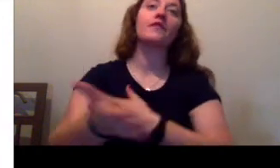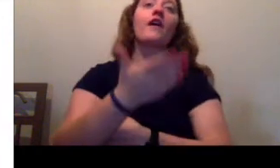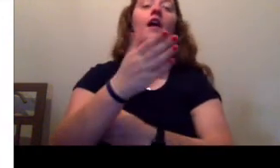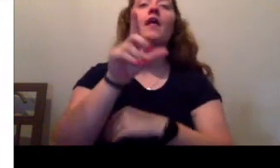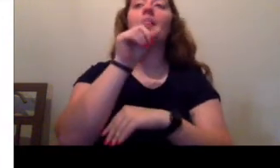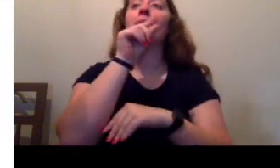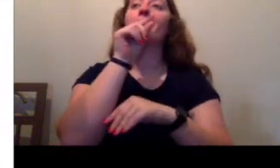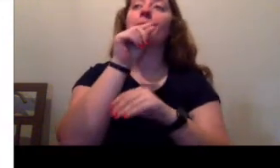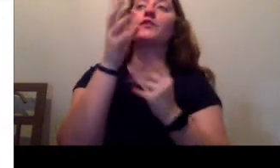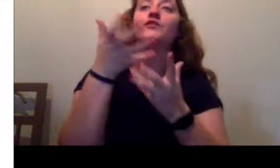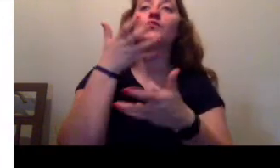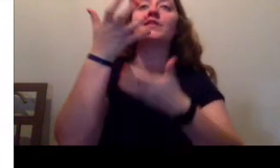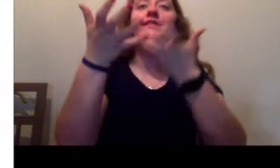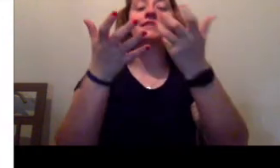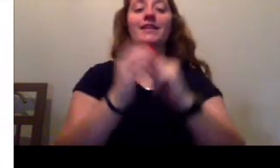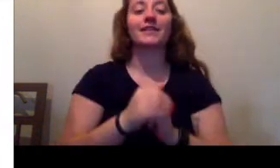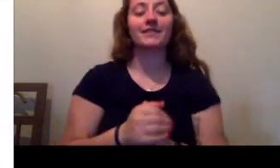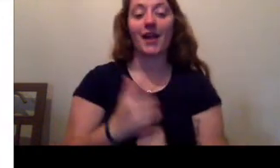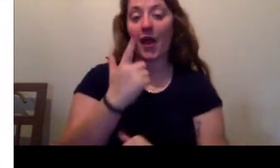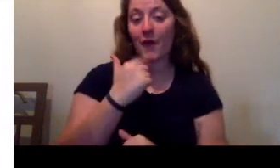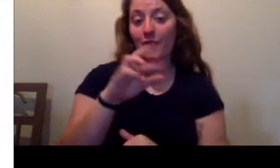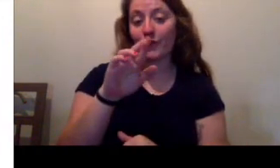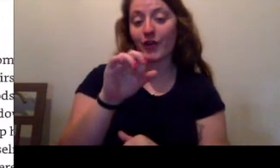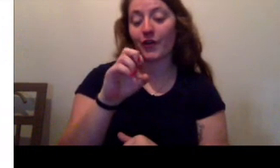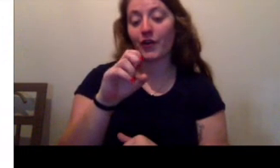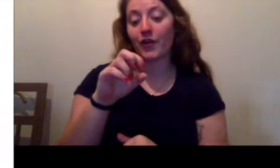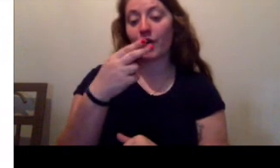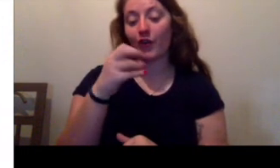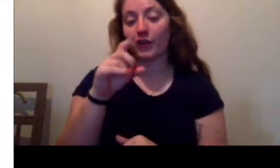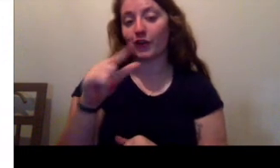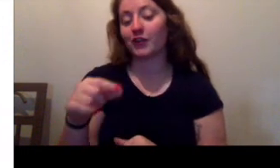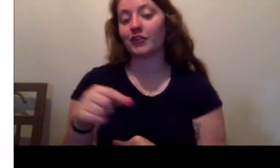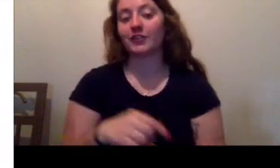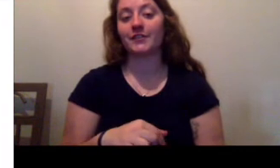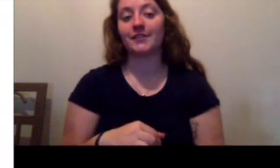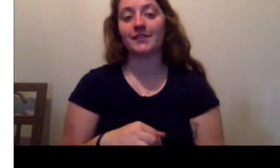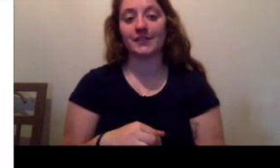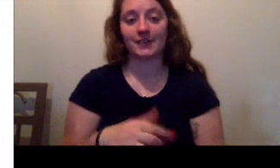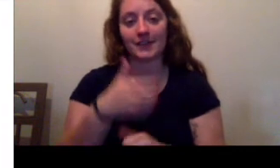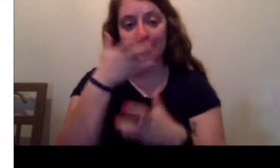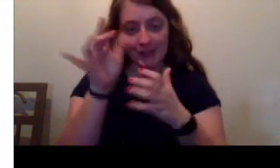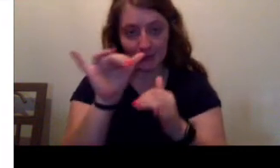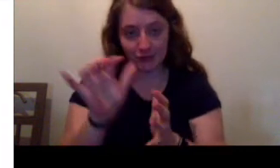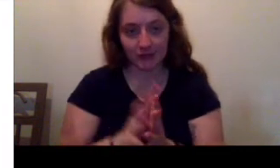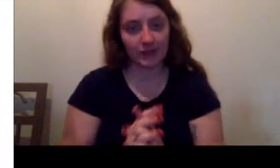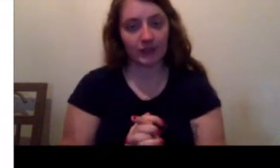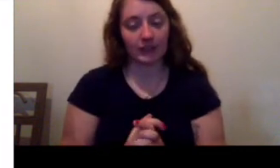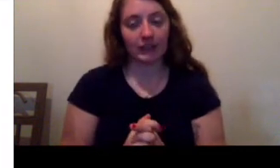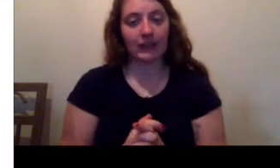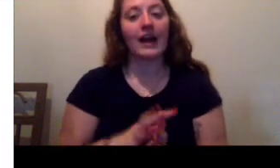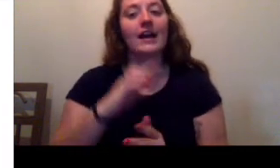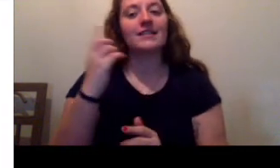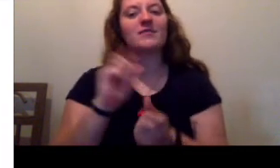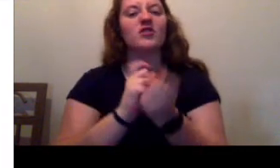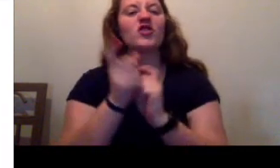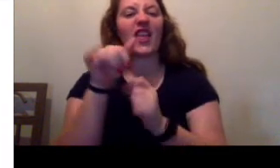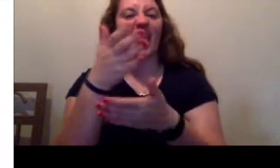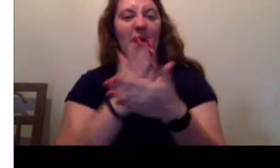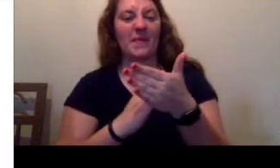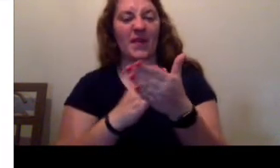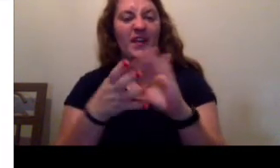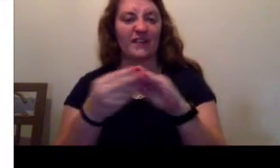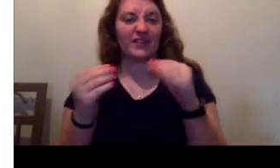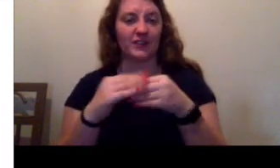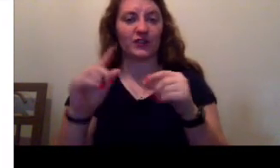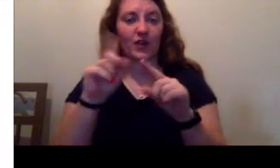singing. Little Red Riding Hood sang, too, as she walked. Sometimes she changed that part of the story, telling it